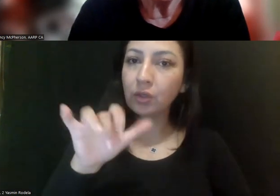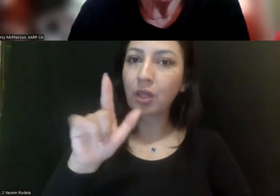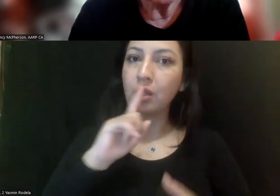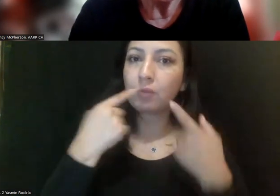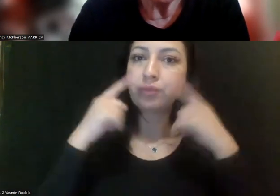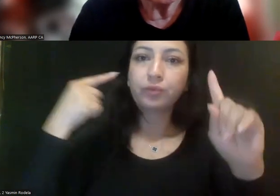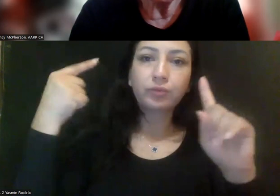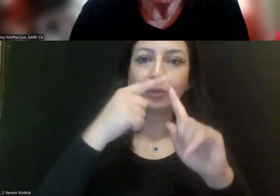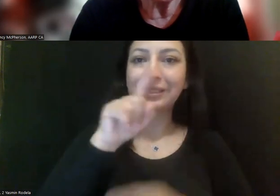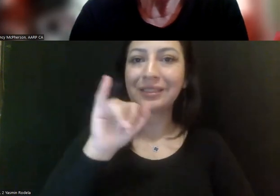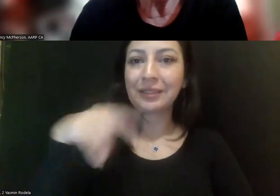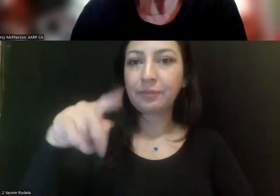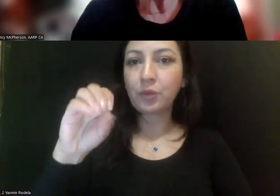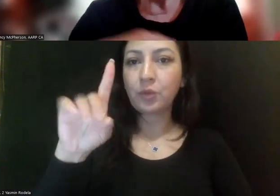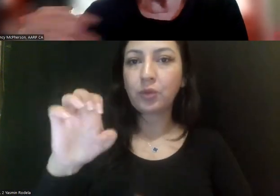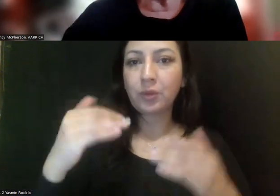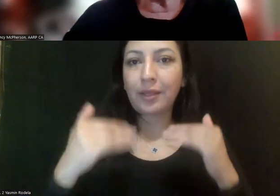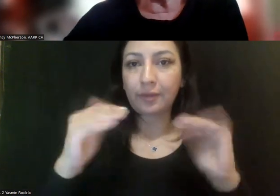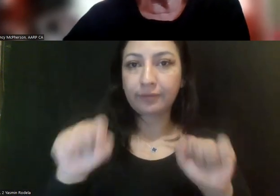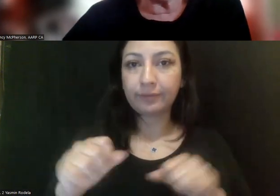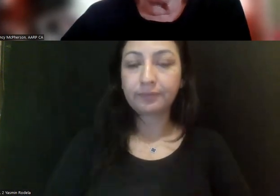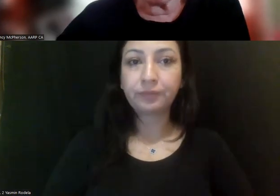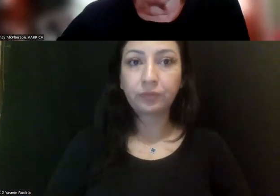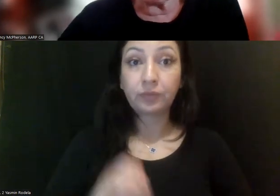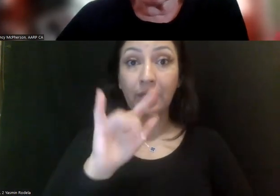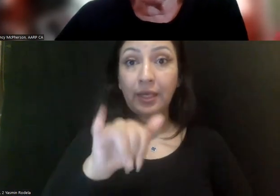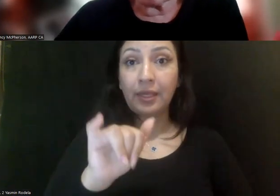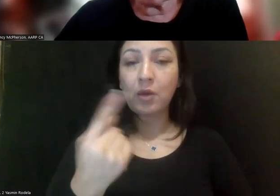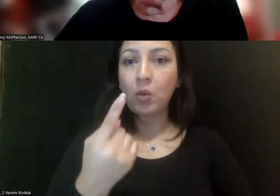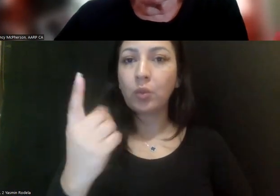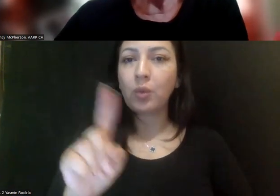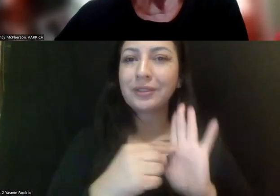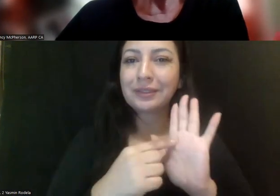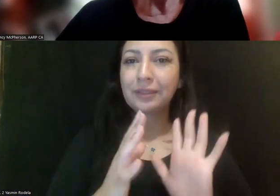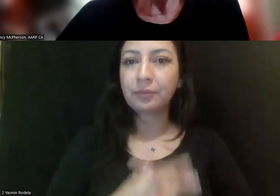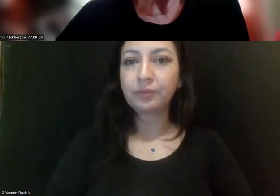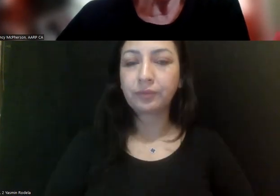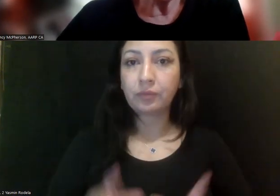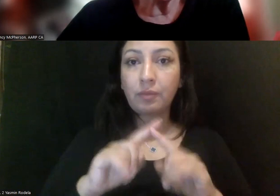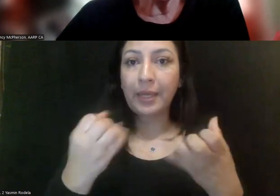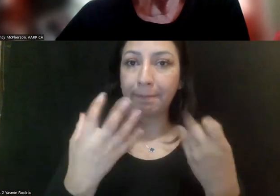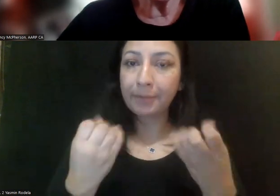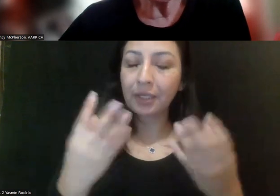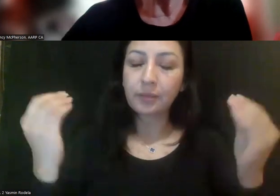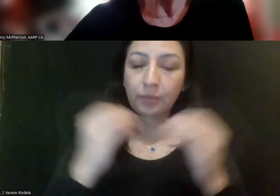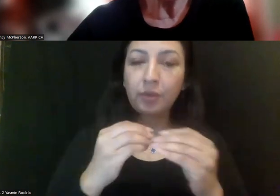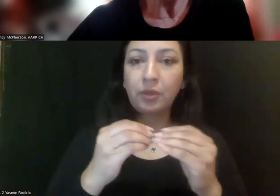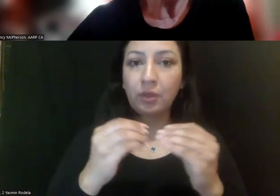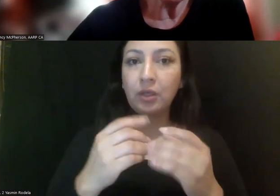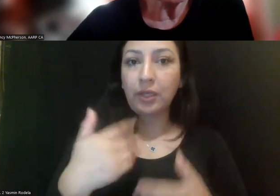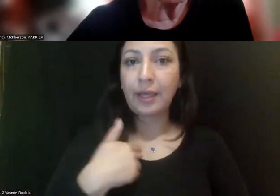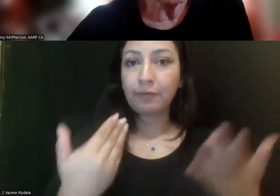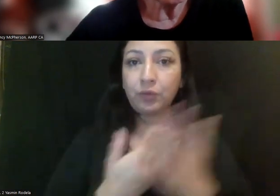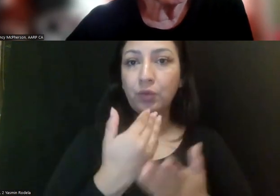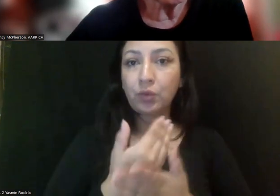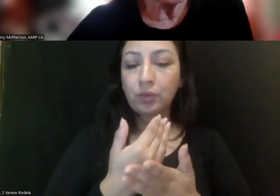to the zip code level. So that's just one example. But there are many, many more. And it's new.